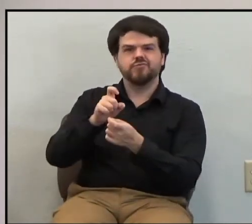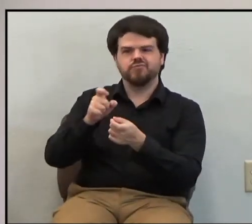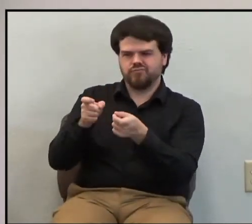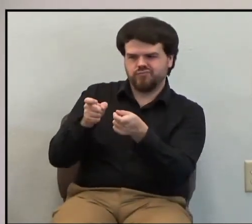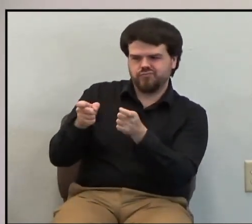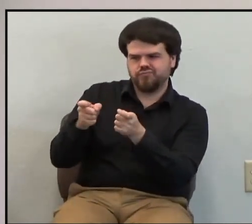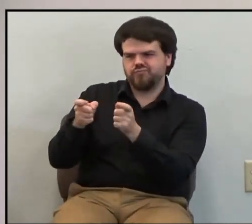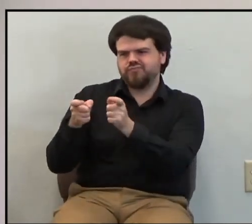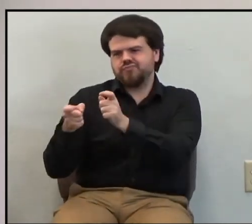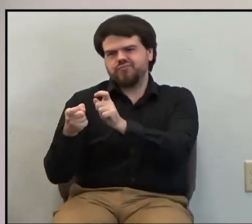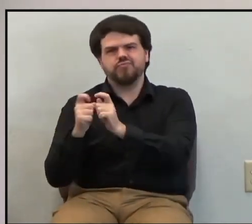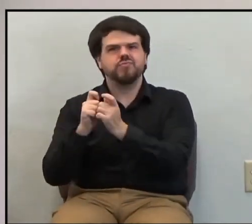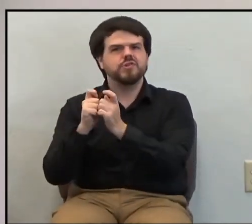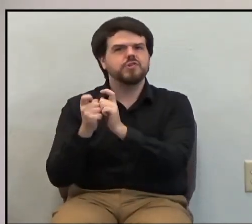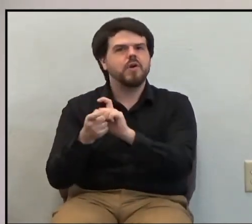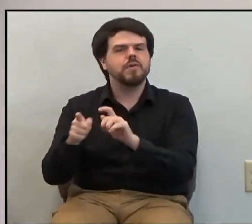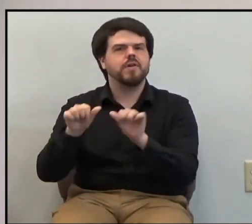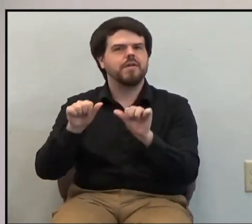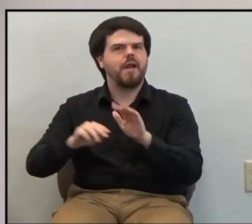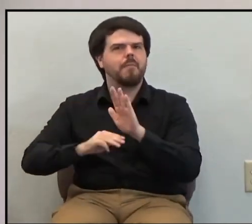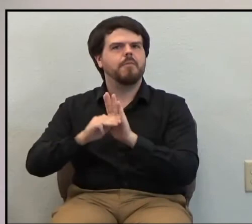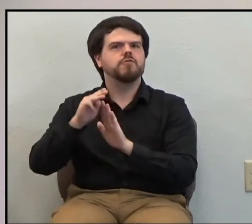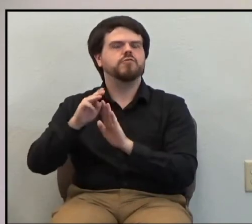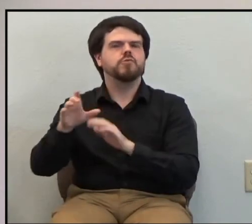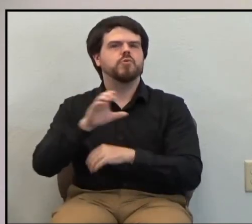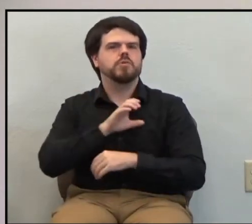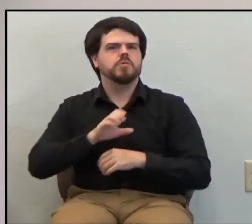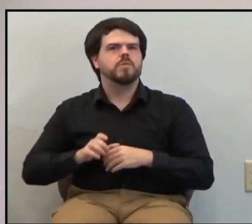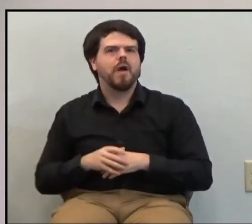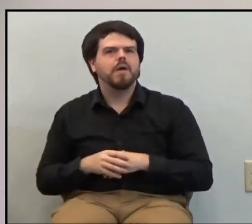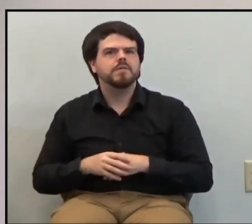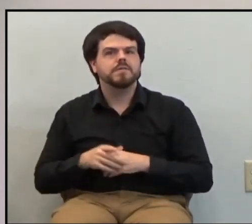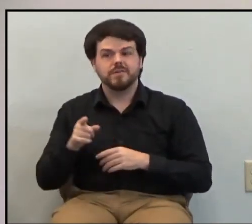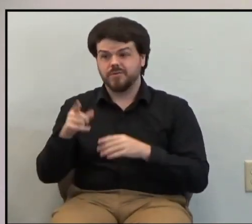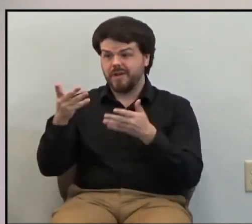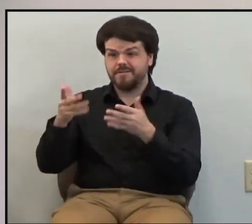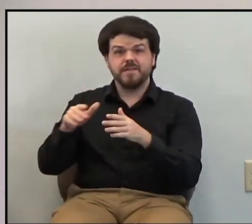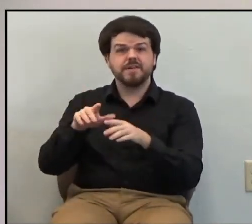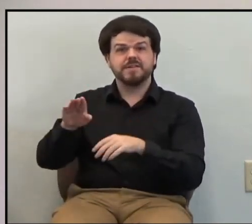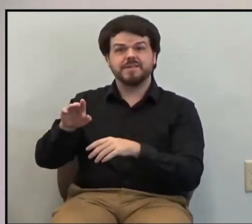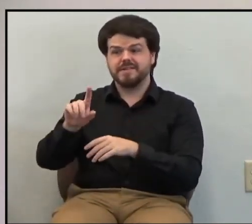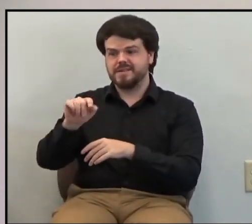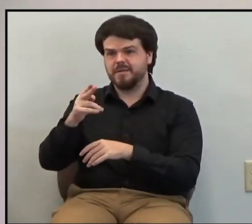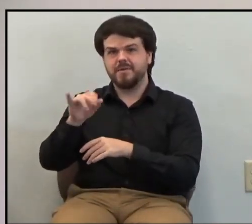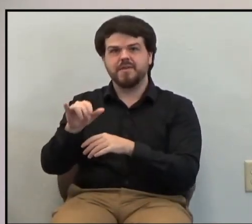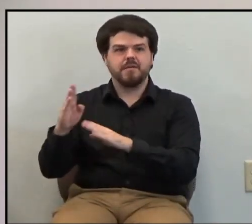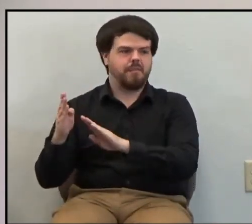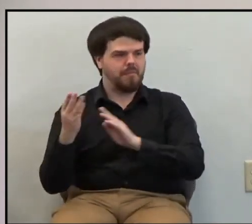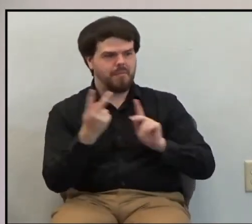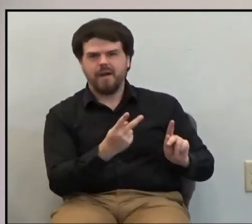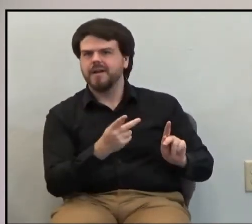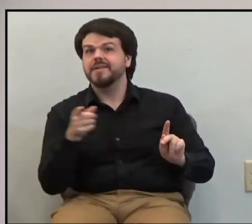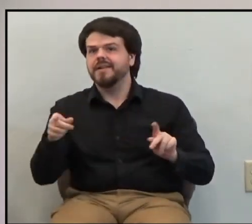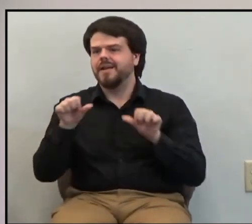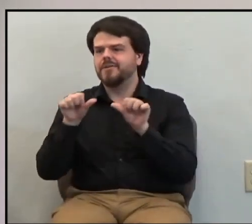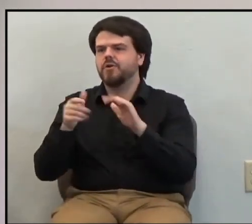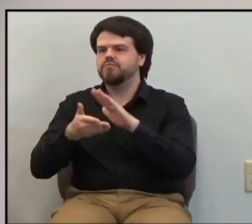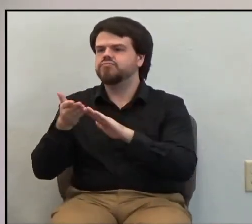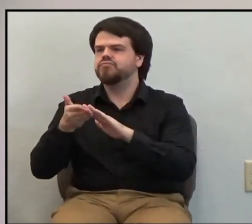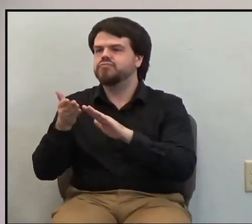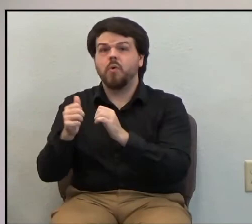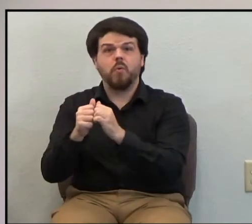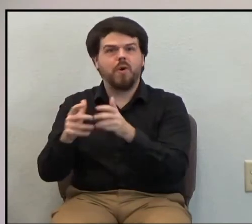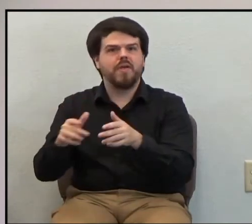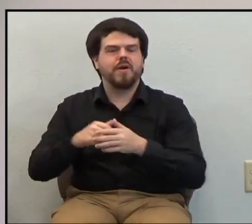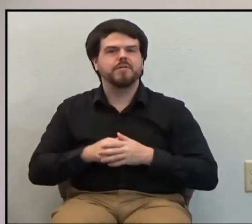get them mature in Christ, so that when he left they would be able to carry on without him. That's the confidence Paul had in Timothy, and that's why